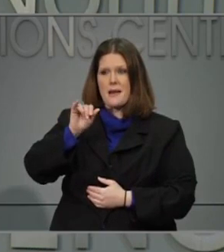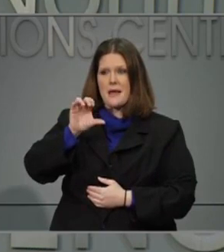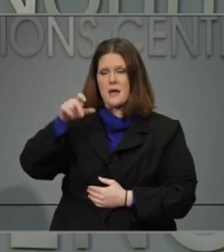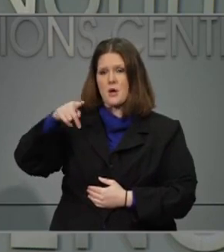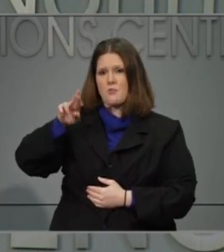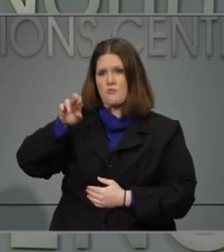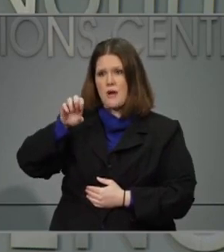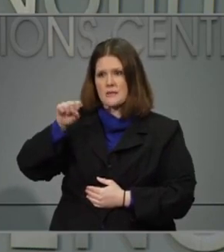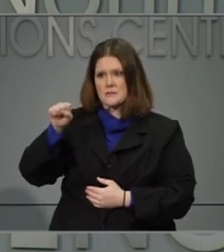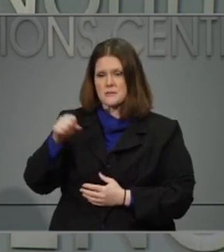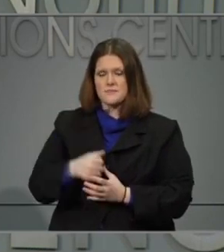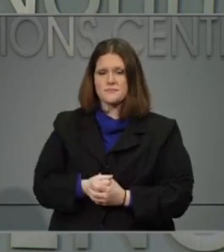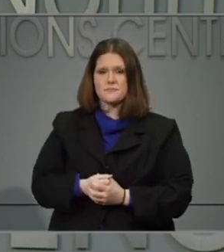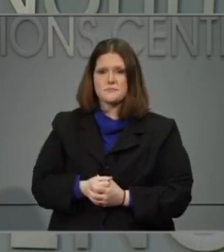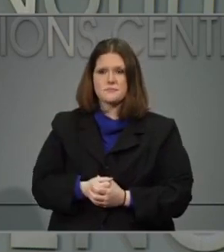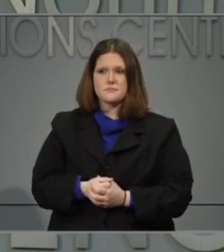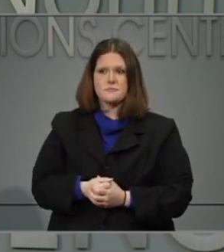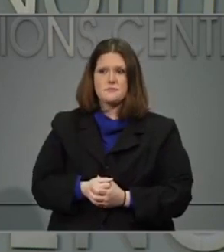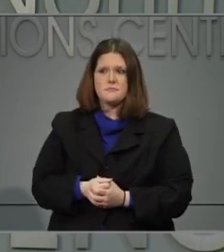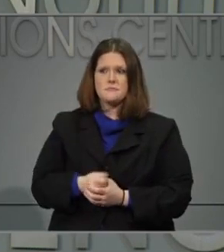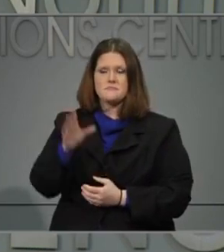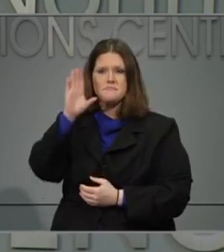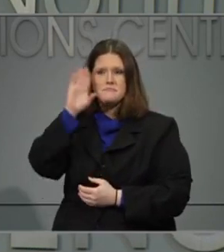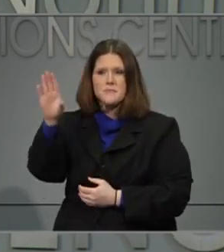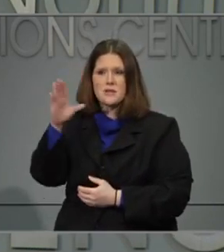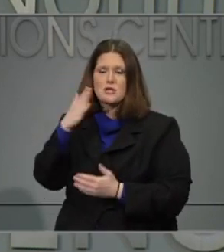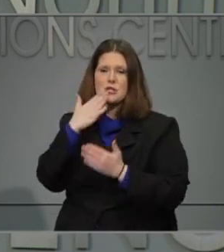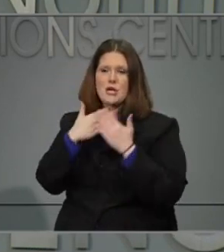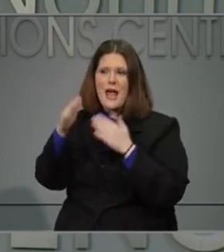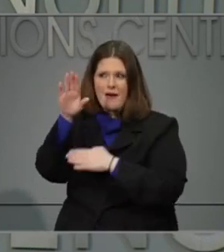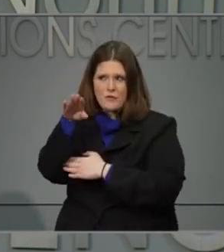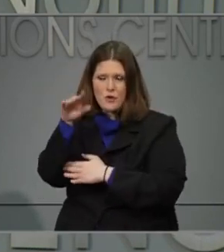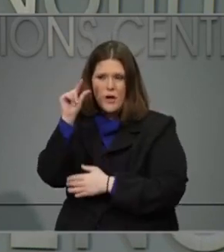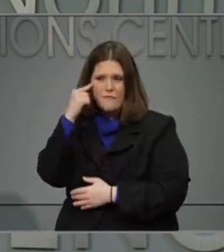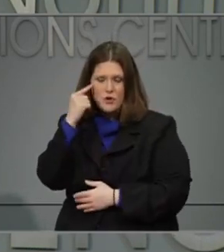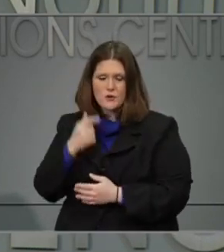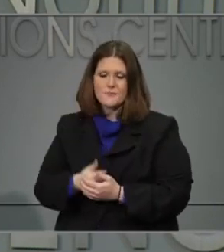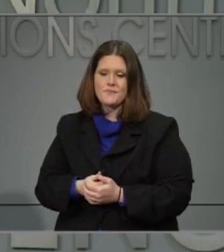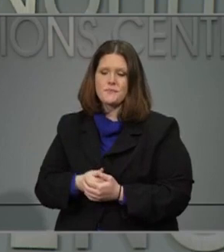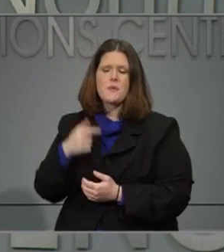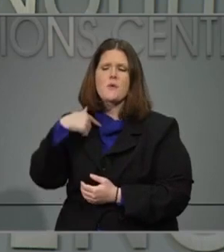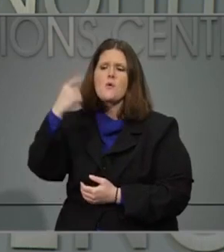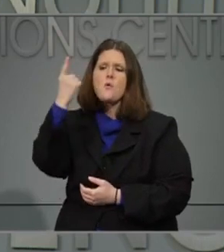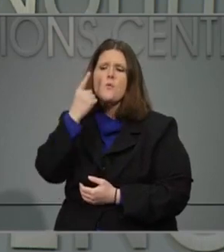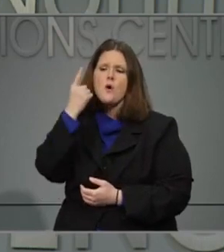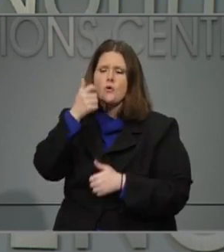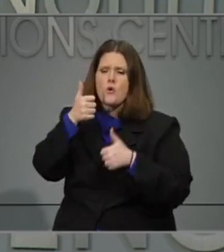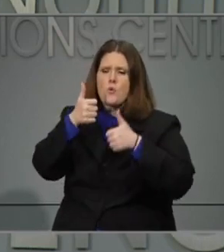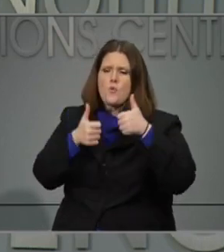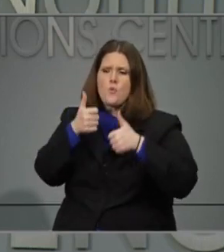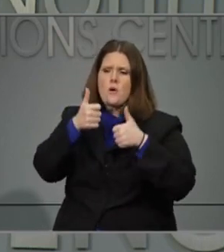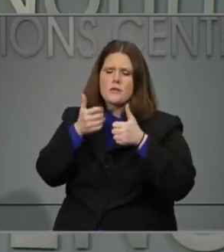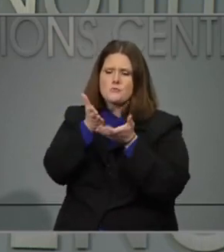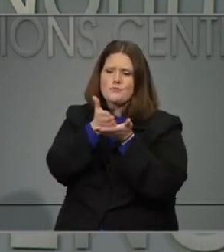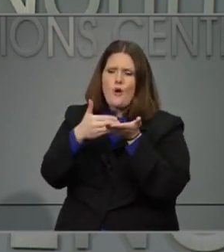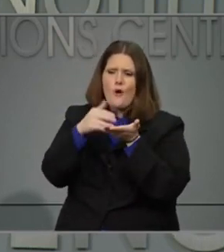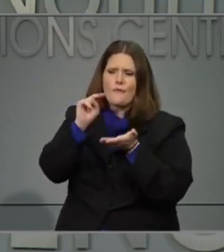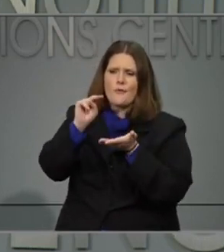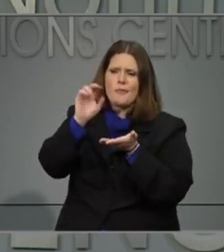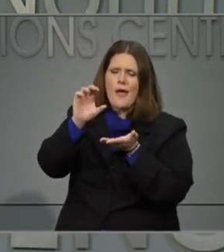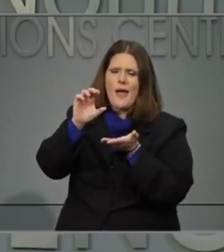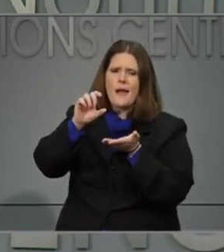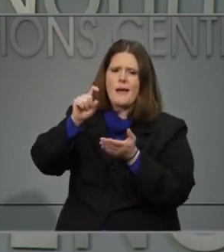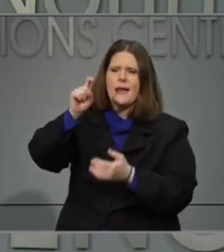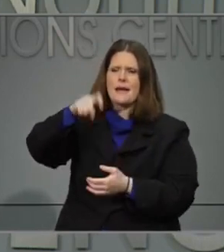Good afternoon Governor, this is Kate Martin with Carolina Public Press. I'm wondering which areas of the state are most in need of